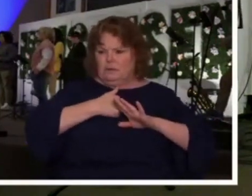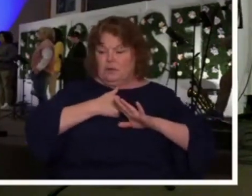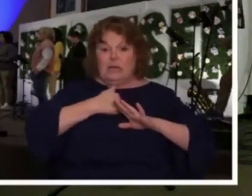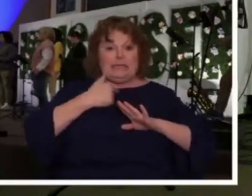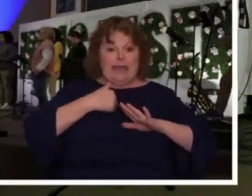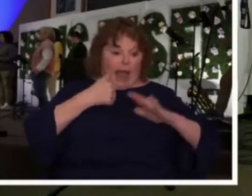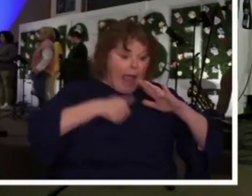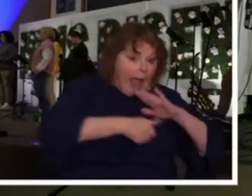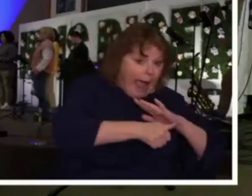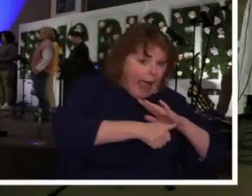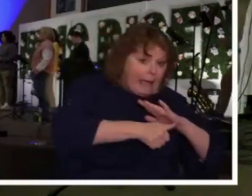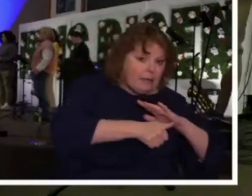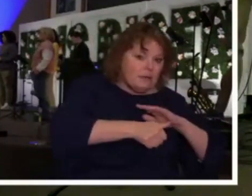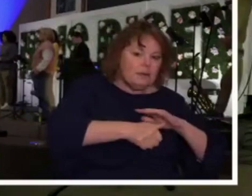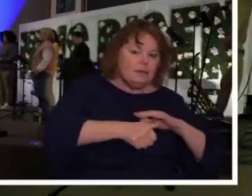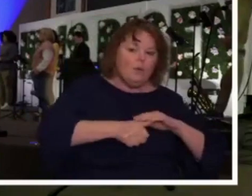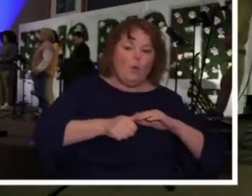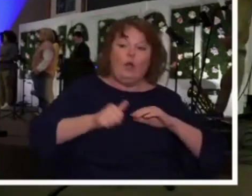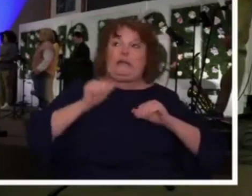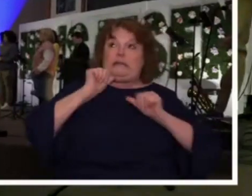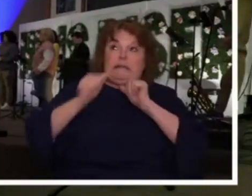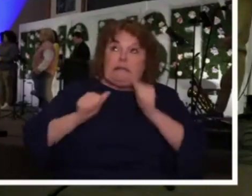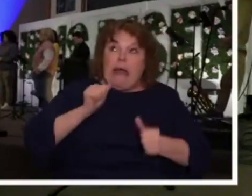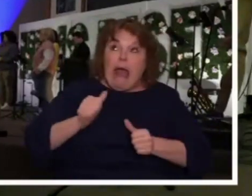deny from the Holy Spirit's direction today?